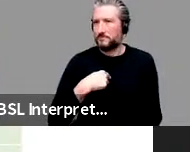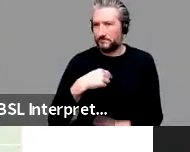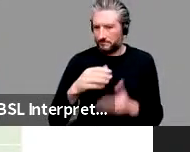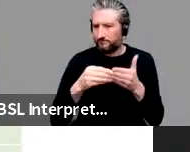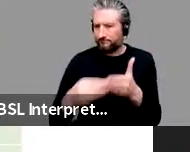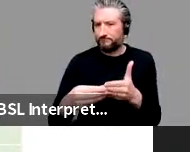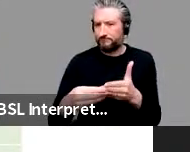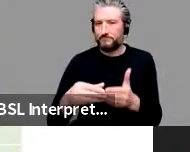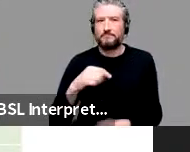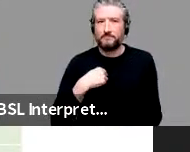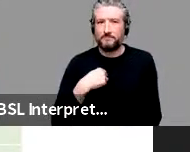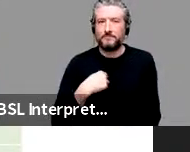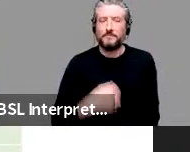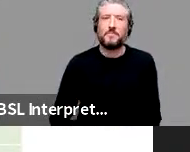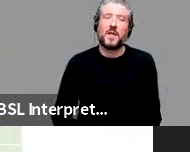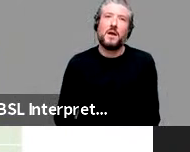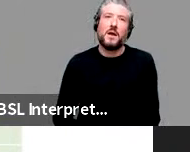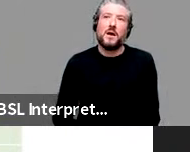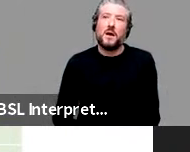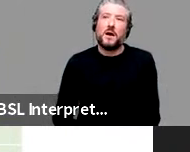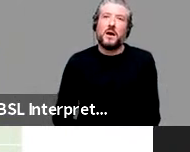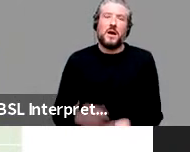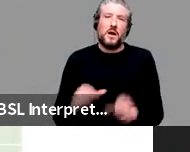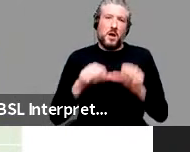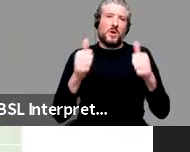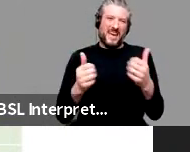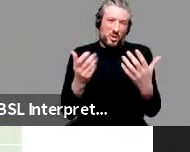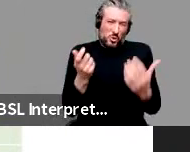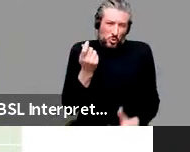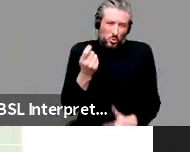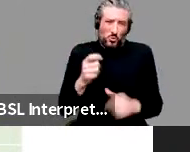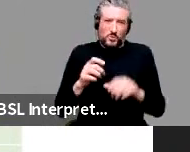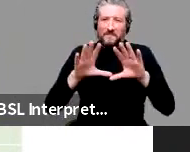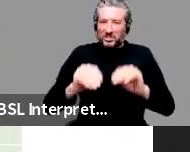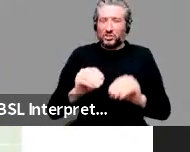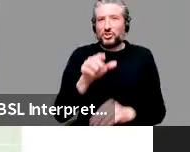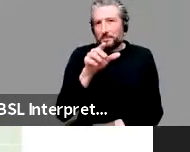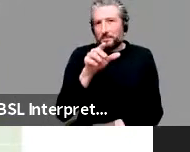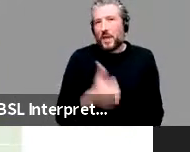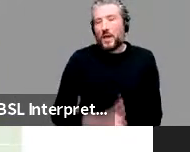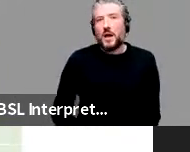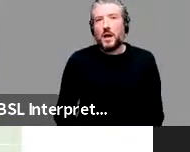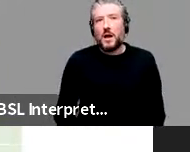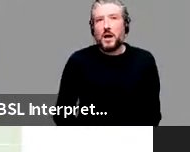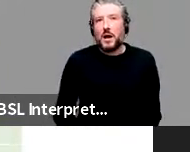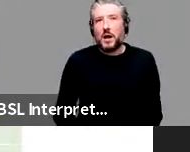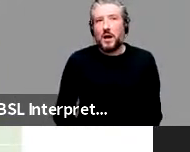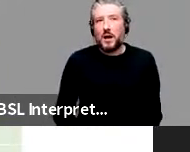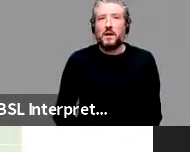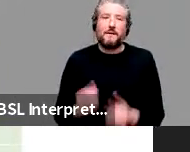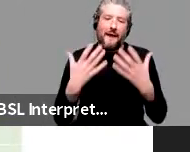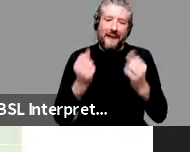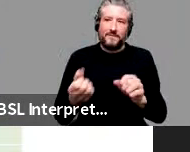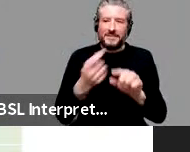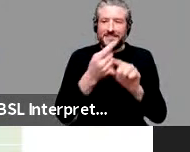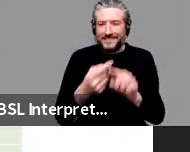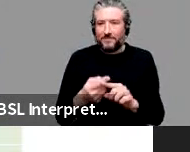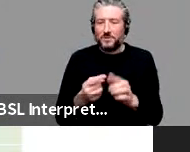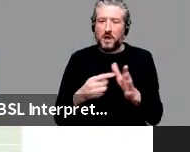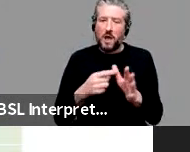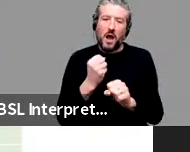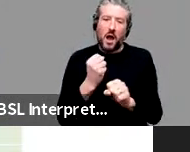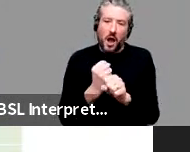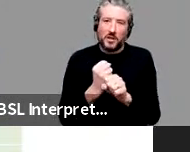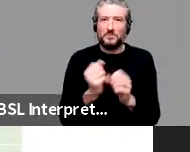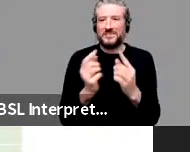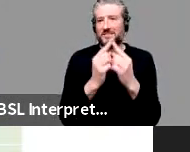Okay, so I'm nearing the end here. There are, there of course, argument structure constructions, and this is what I